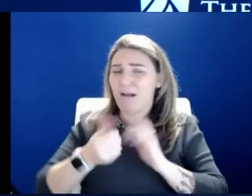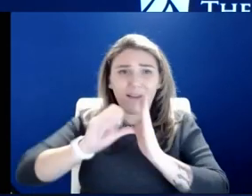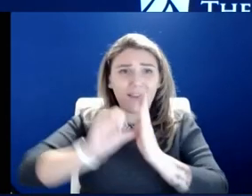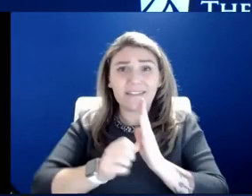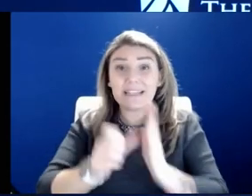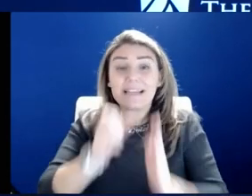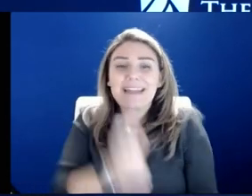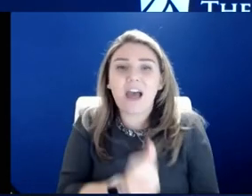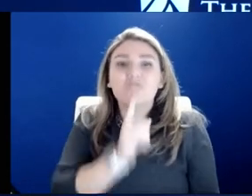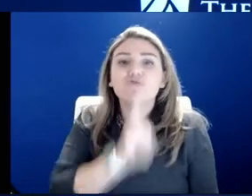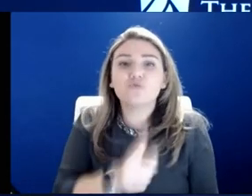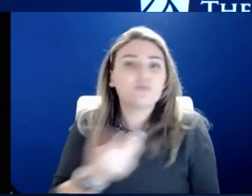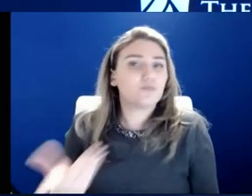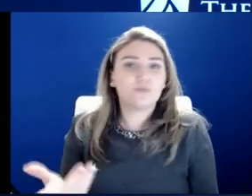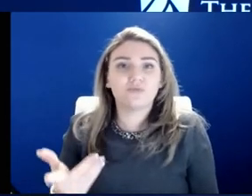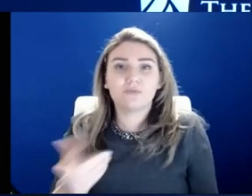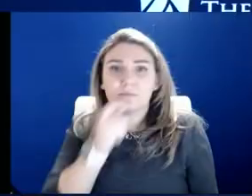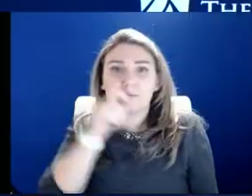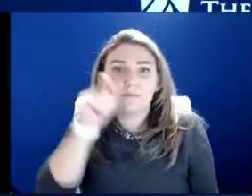true.